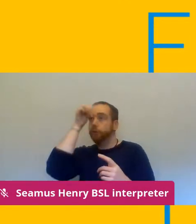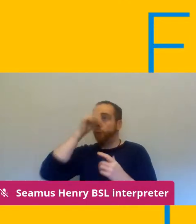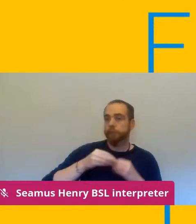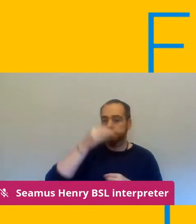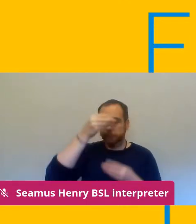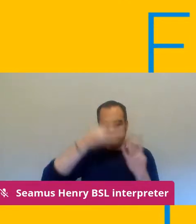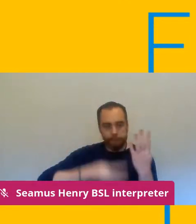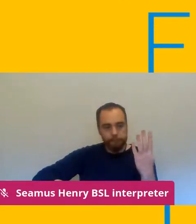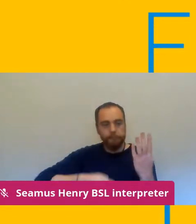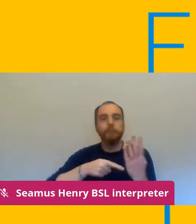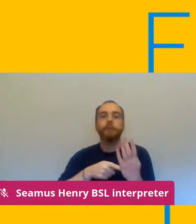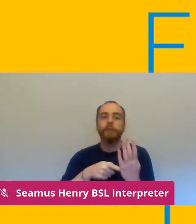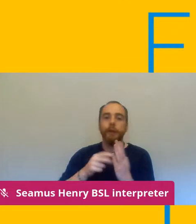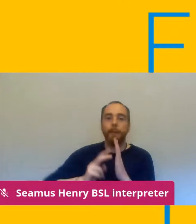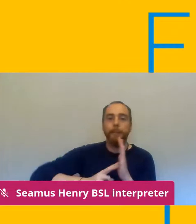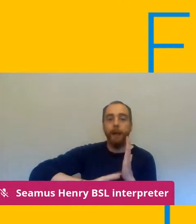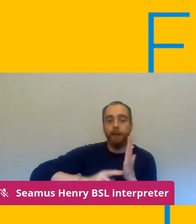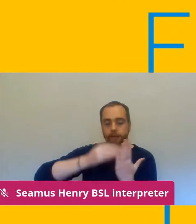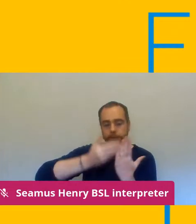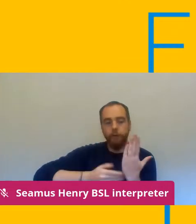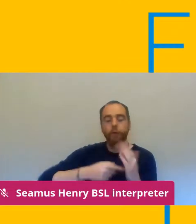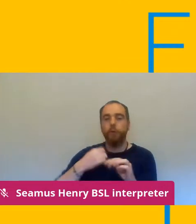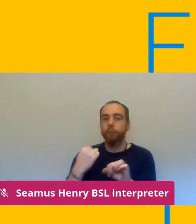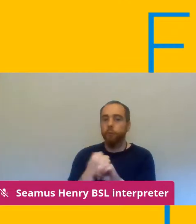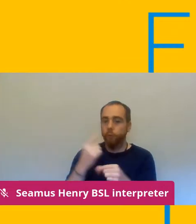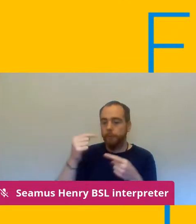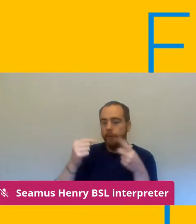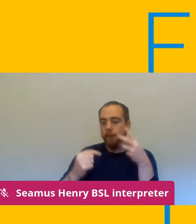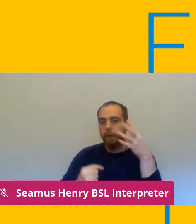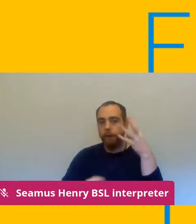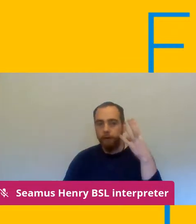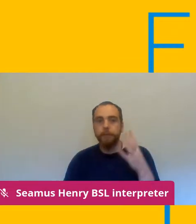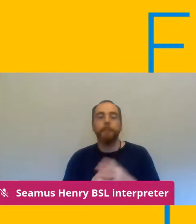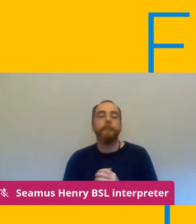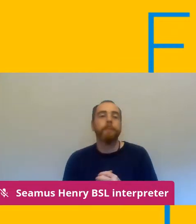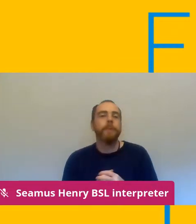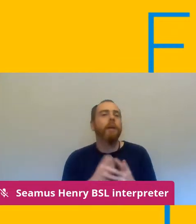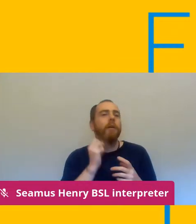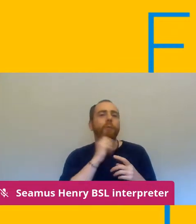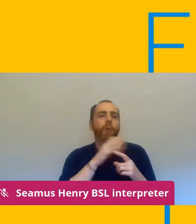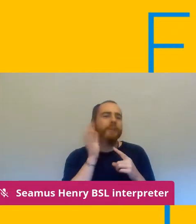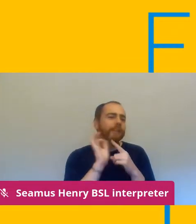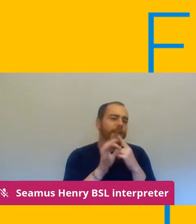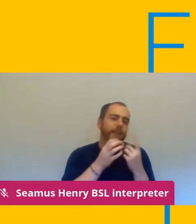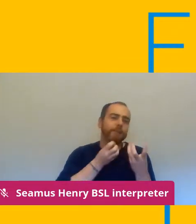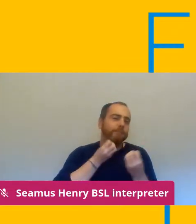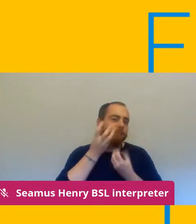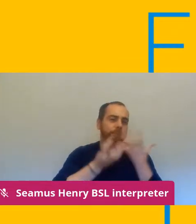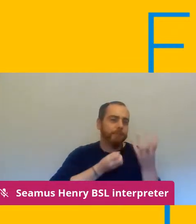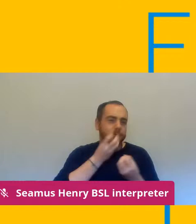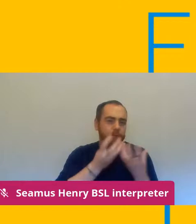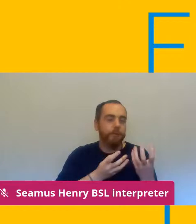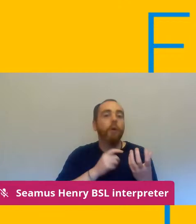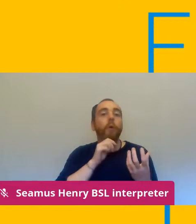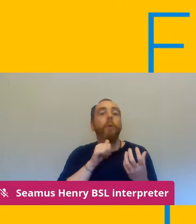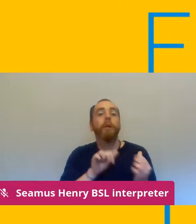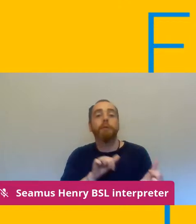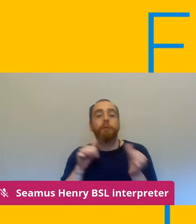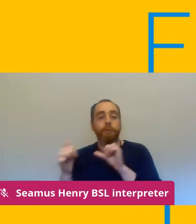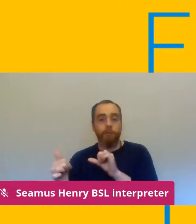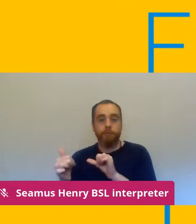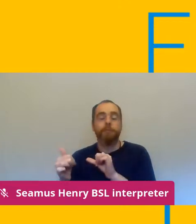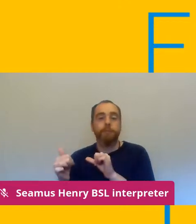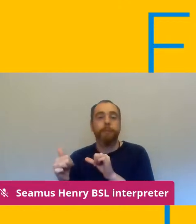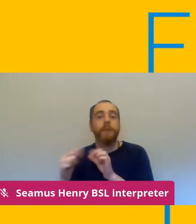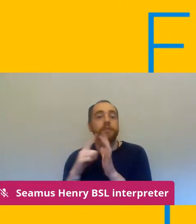i'm not going to waste any more time kind of talking through the details because there's other people who'll be able to do that so i'm going to hand back to janet um but you know